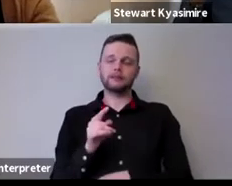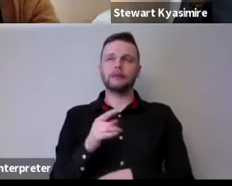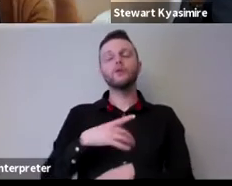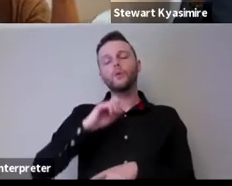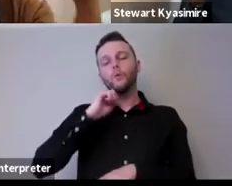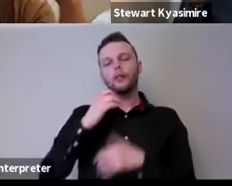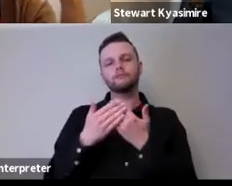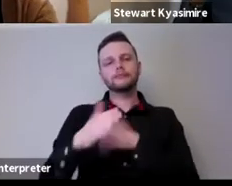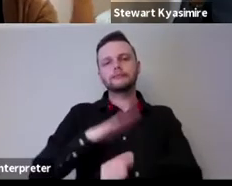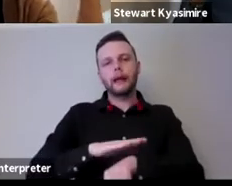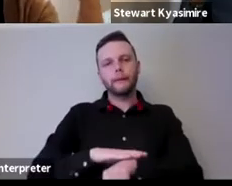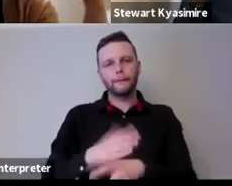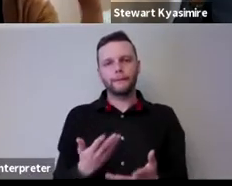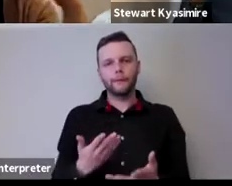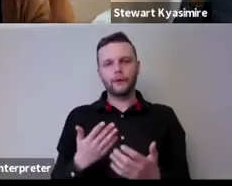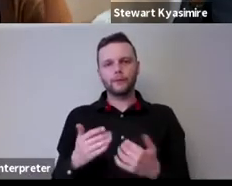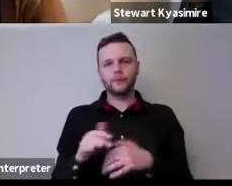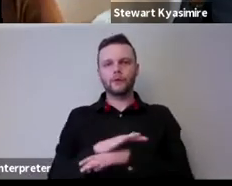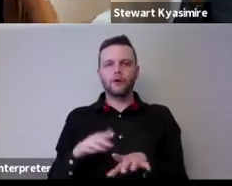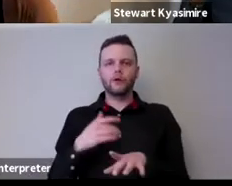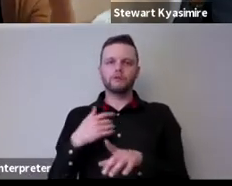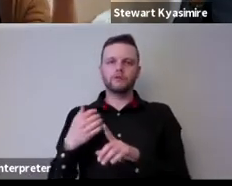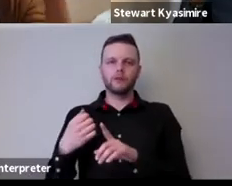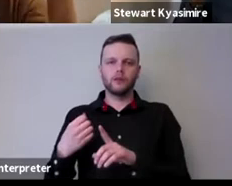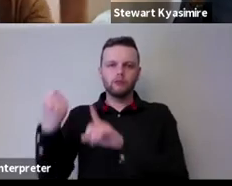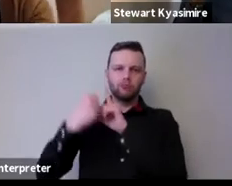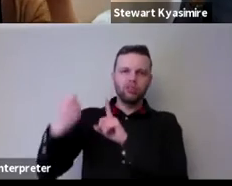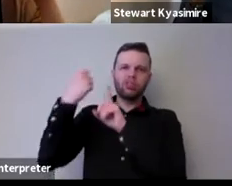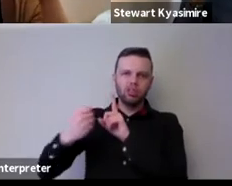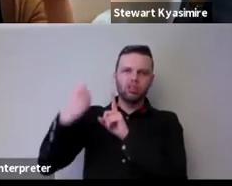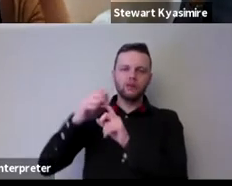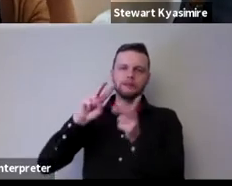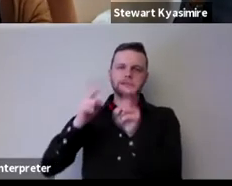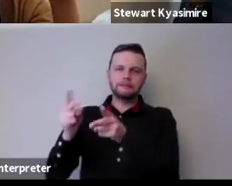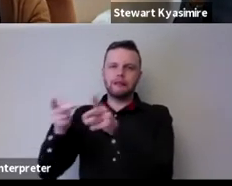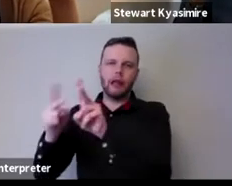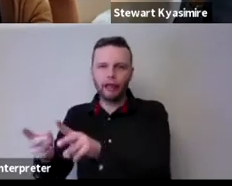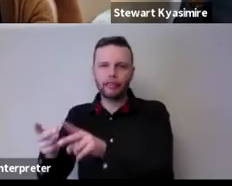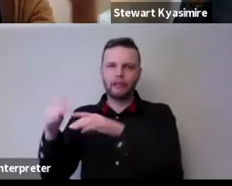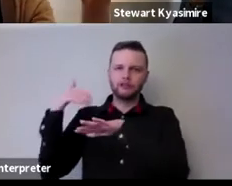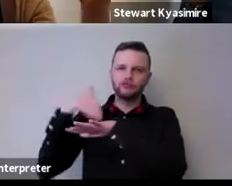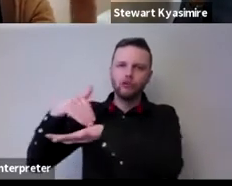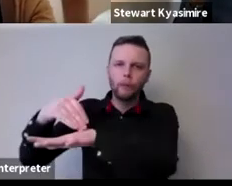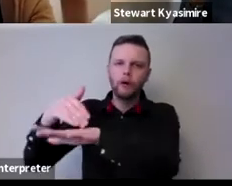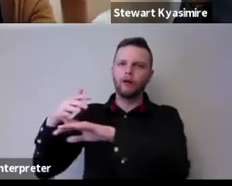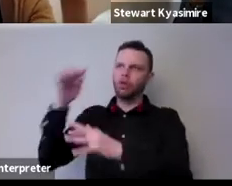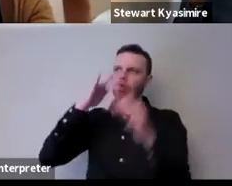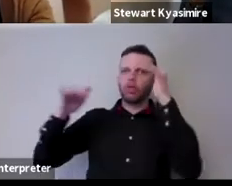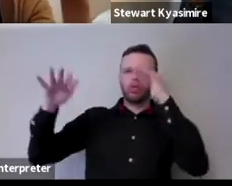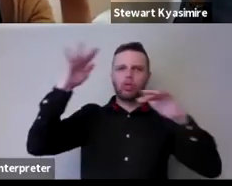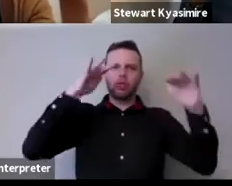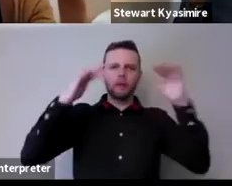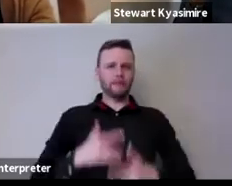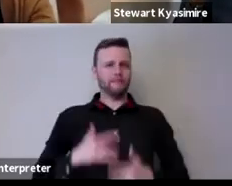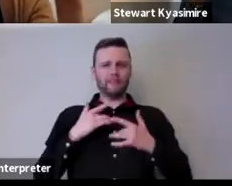when we're not being hit over the head by death and you know all the trauma that's around us and I feel incredibly